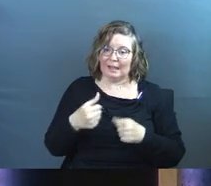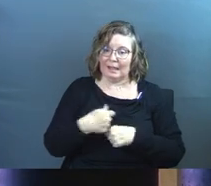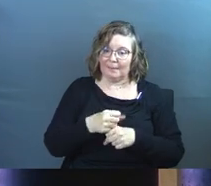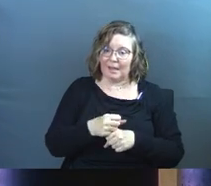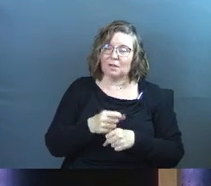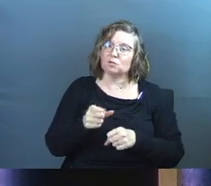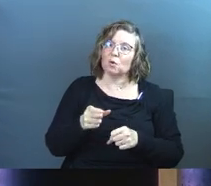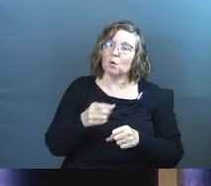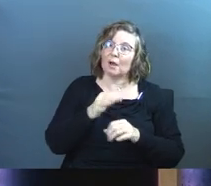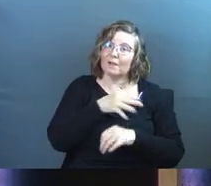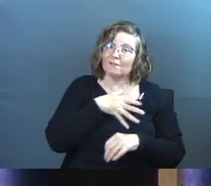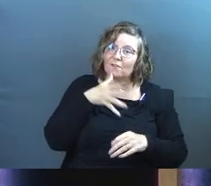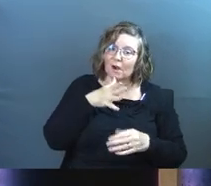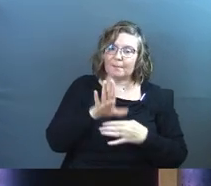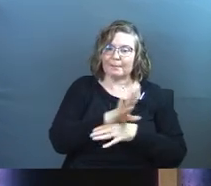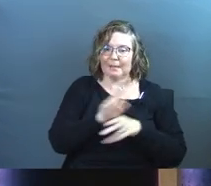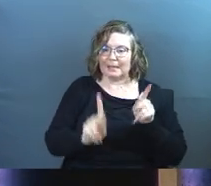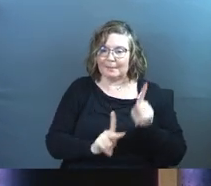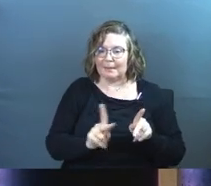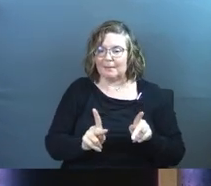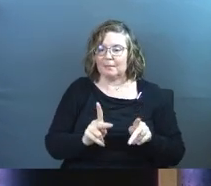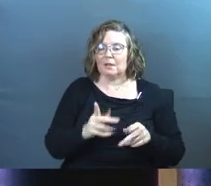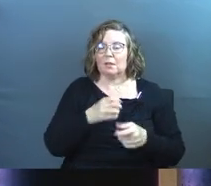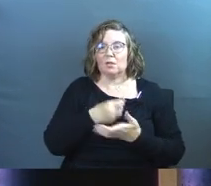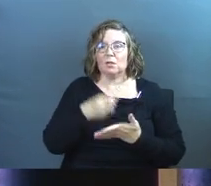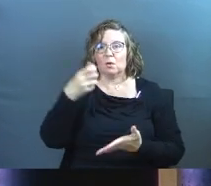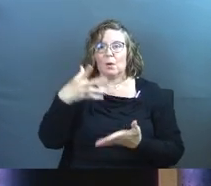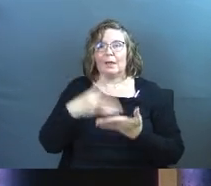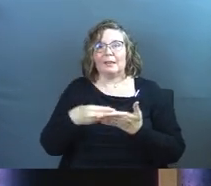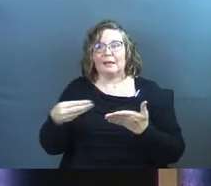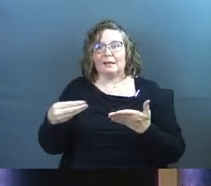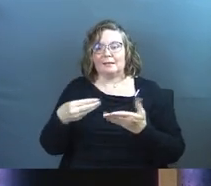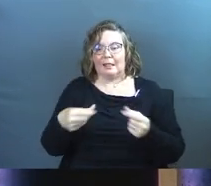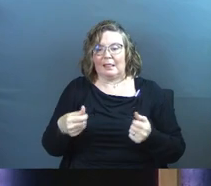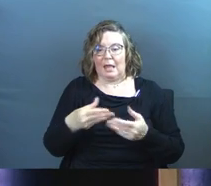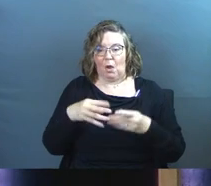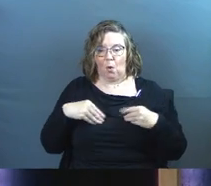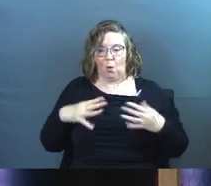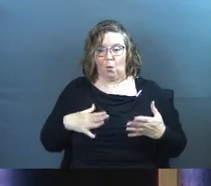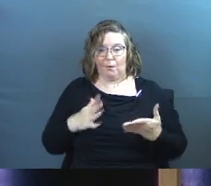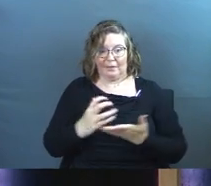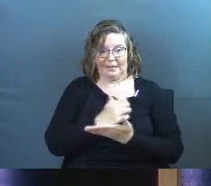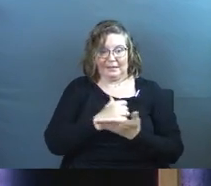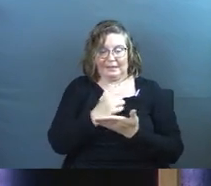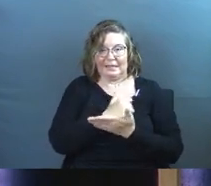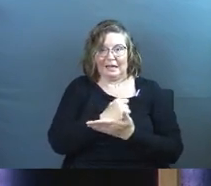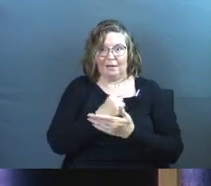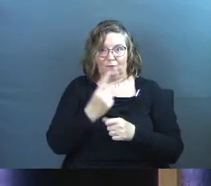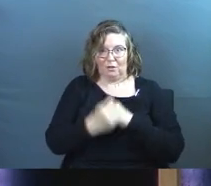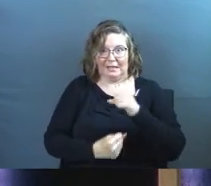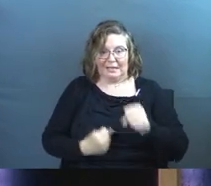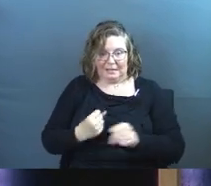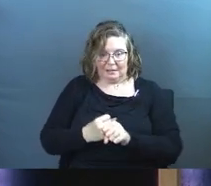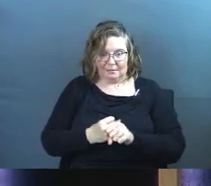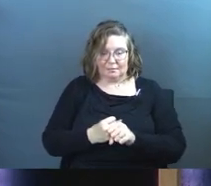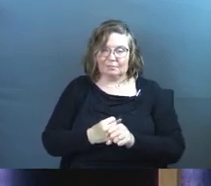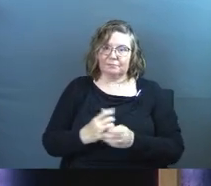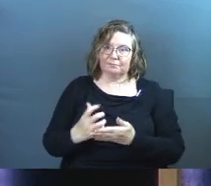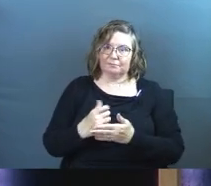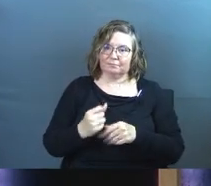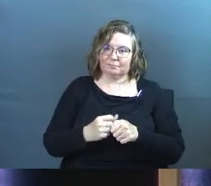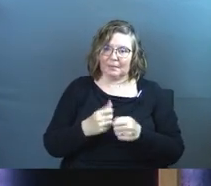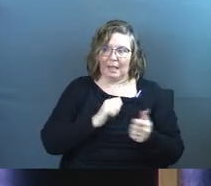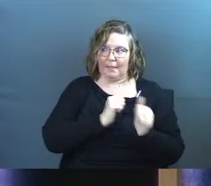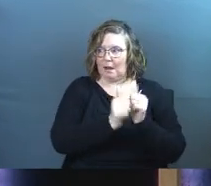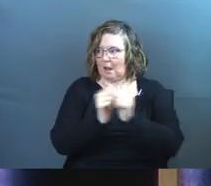So again, they're farmers. They're business people. They're wealthy landowners. Like, this is the income for the family. This is how we're going to get ahead and